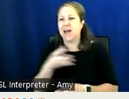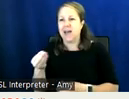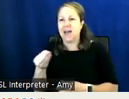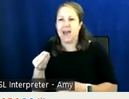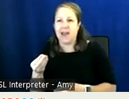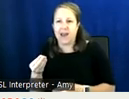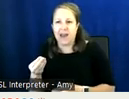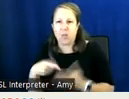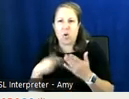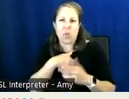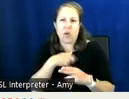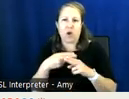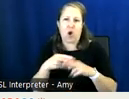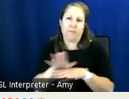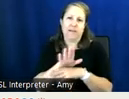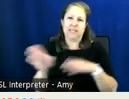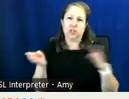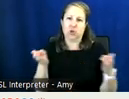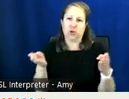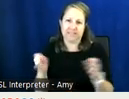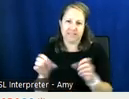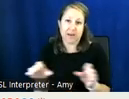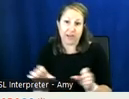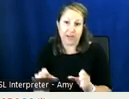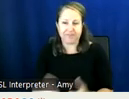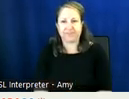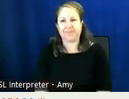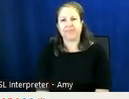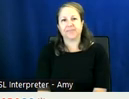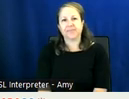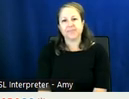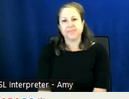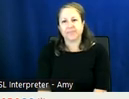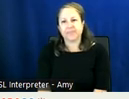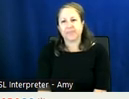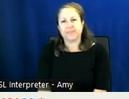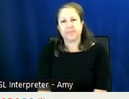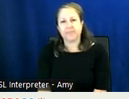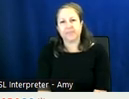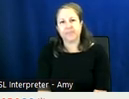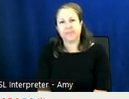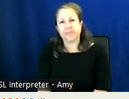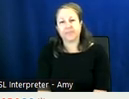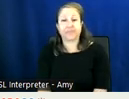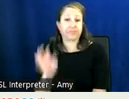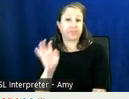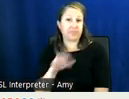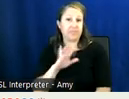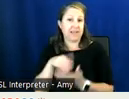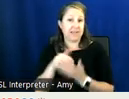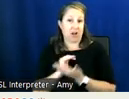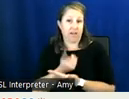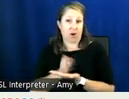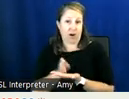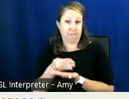refer to as business services areas next slide please so those are all of our budget